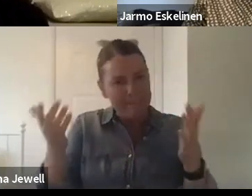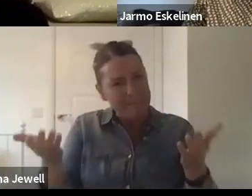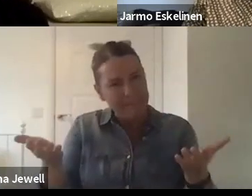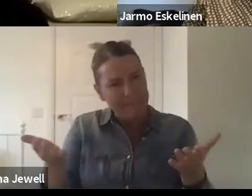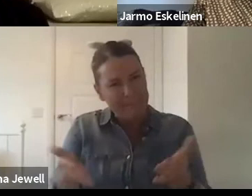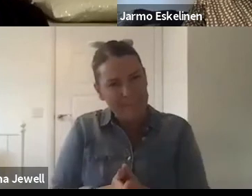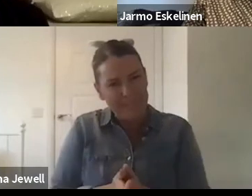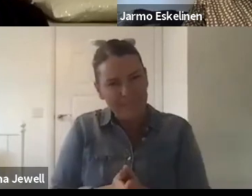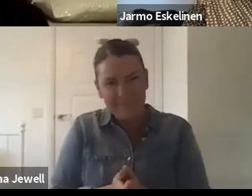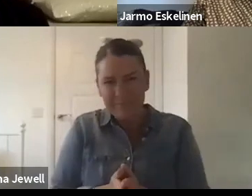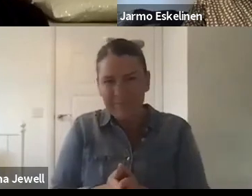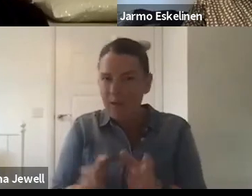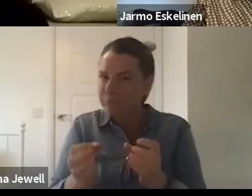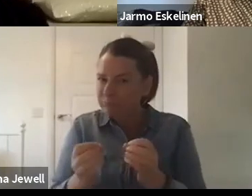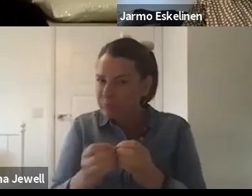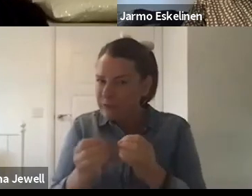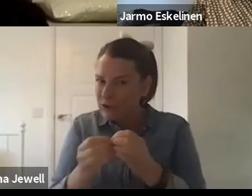Bridget, do you want to come in there?